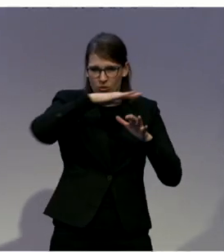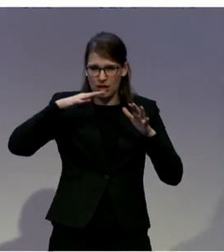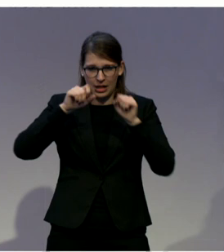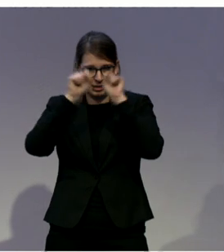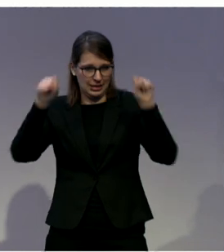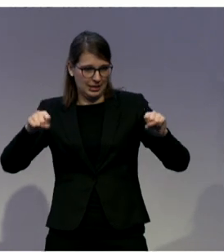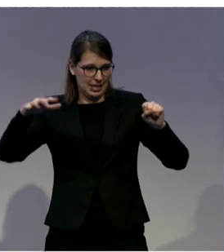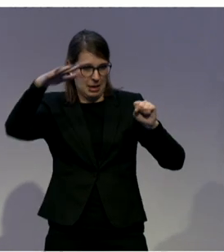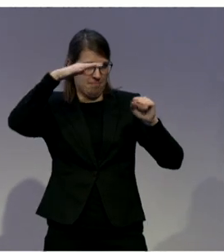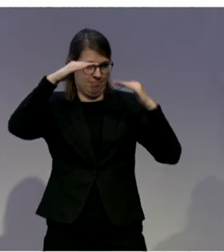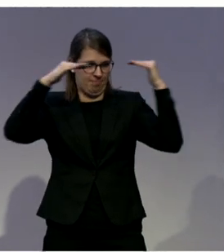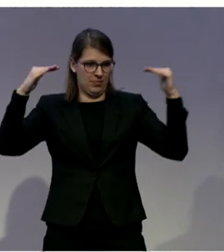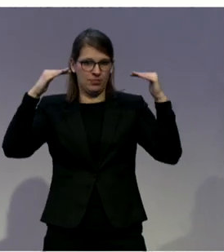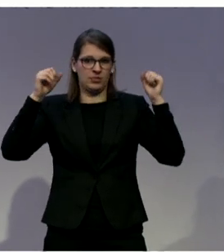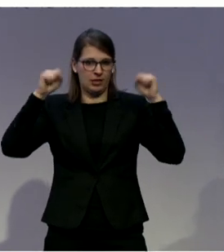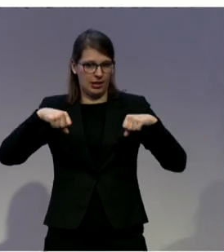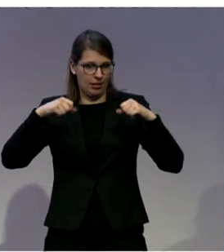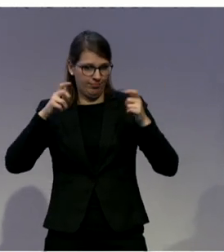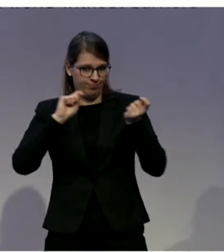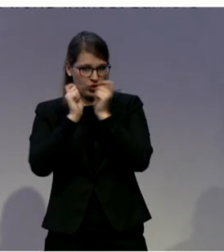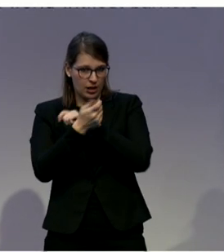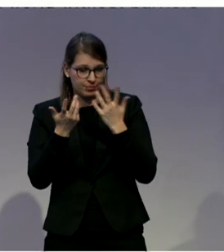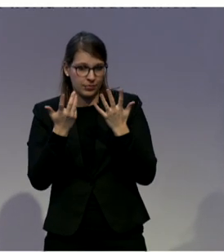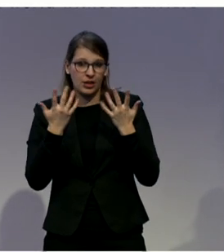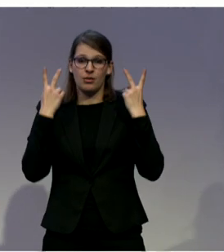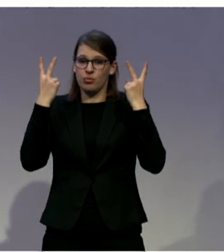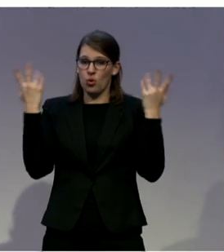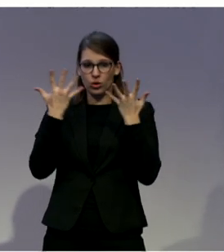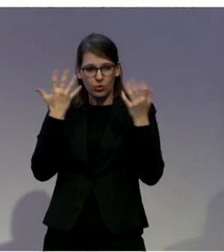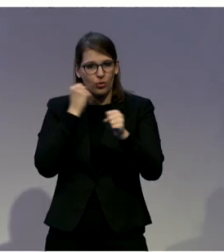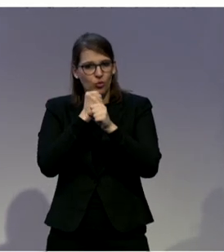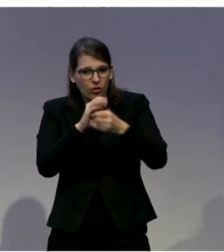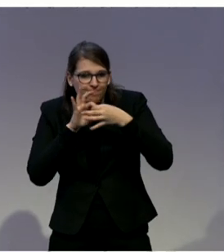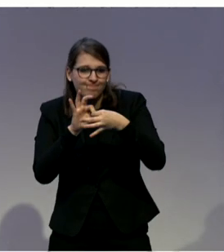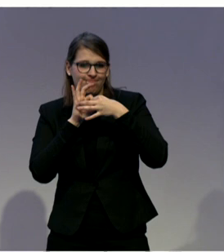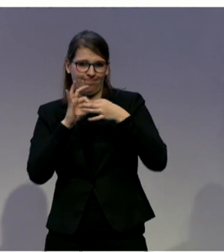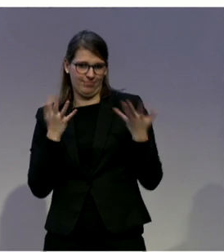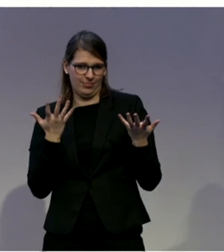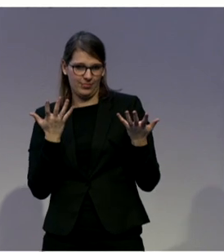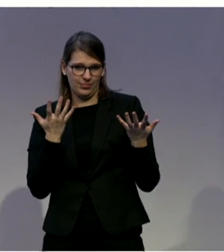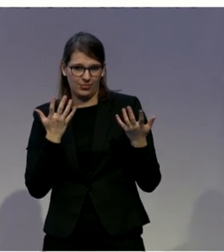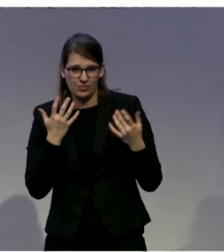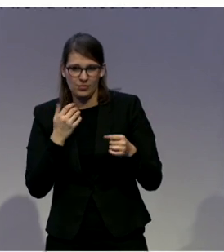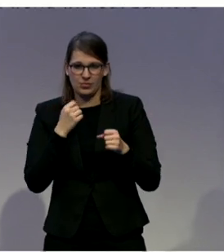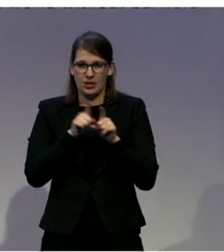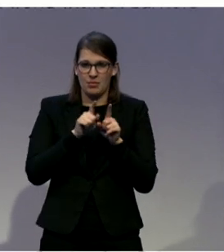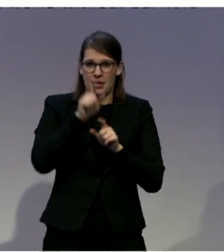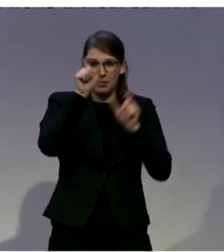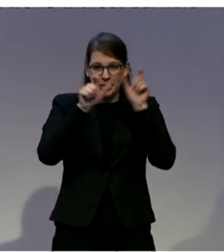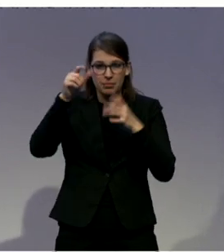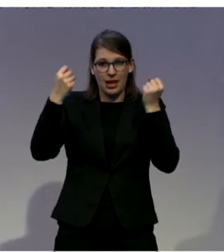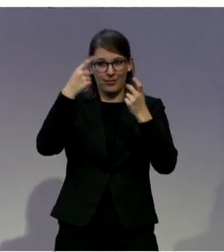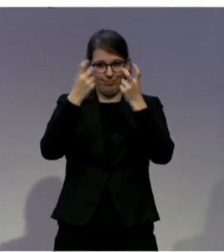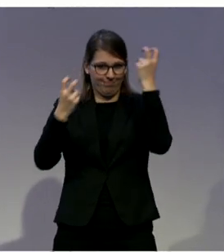coalition and, you know, bringing forward the champions. And there's people here actually today, like Selina Doyle from St. Patrick's, who were there